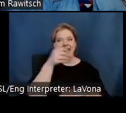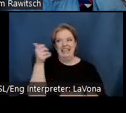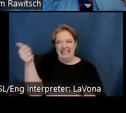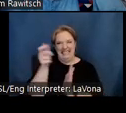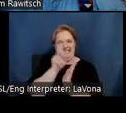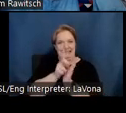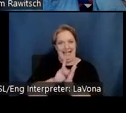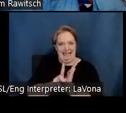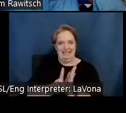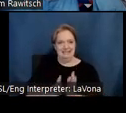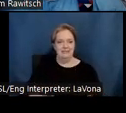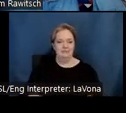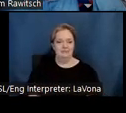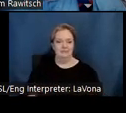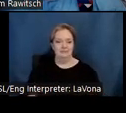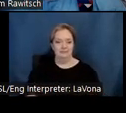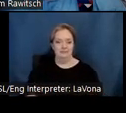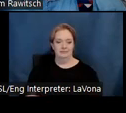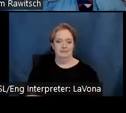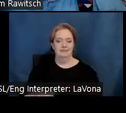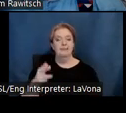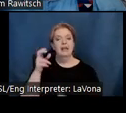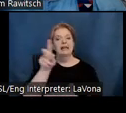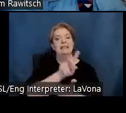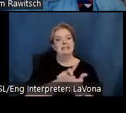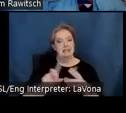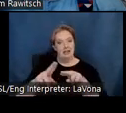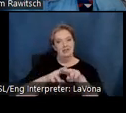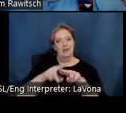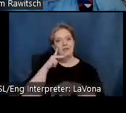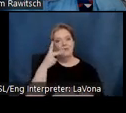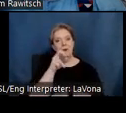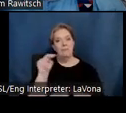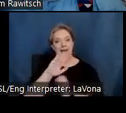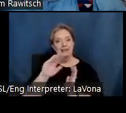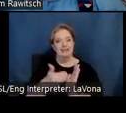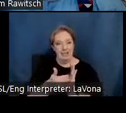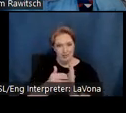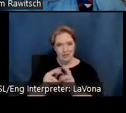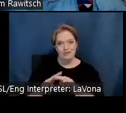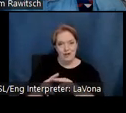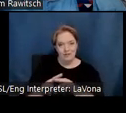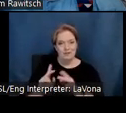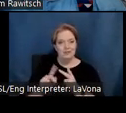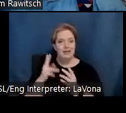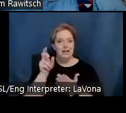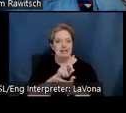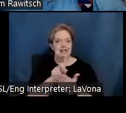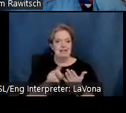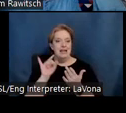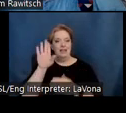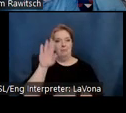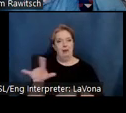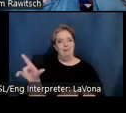He also designed a locomotive for the Penn Central Railroad. He designed the Big Ben alarm clock there at the bottom left,